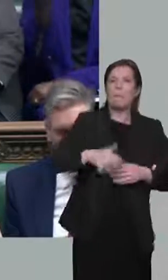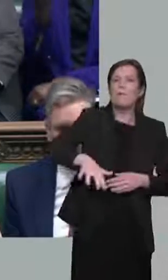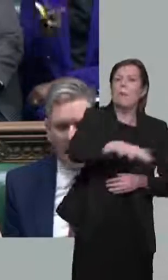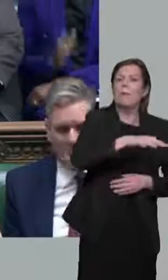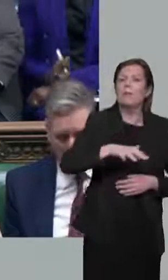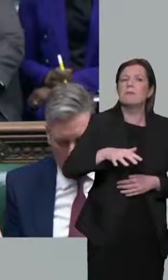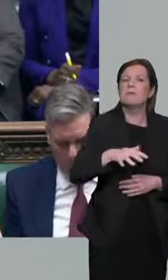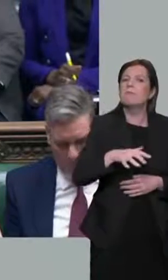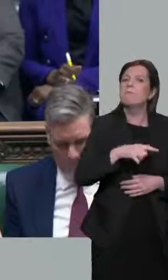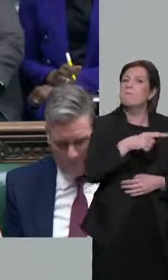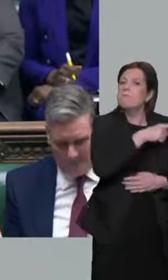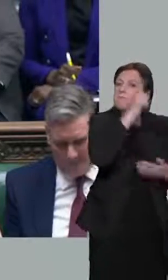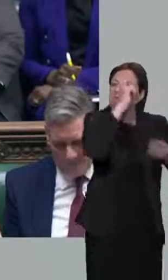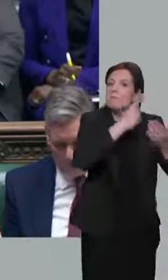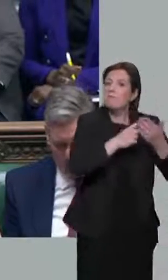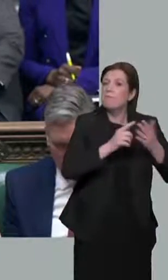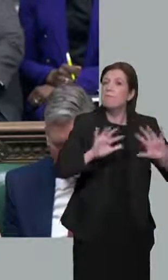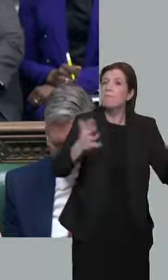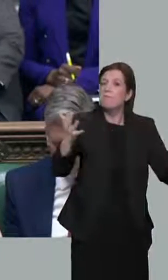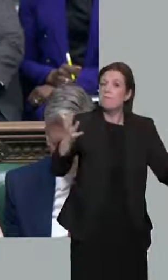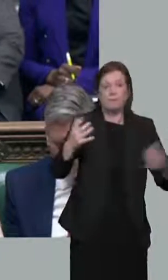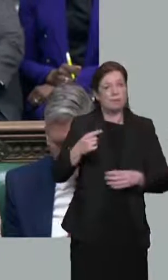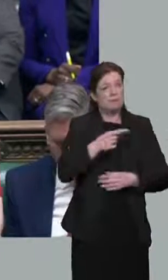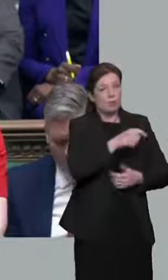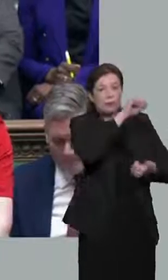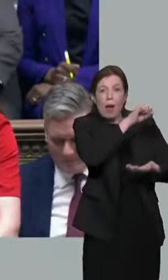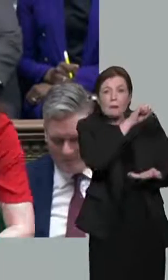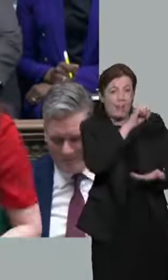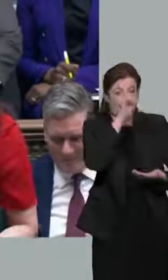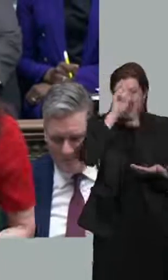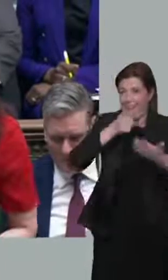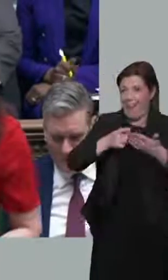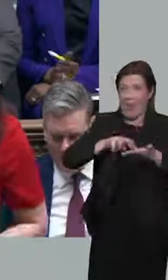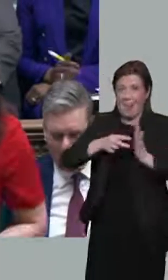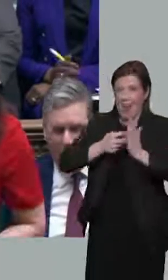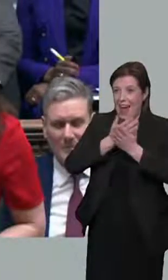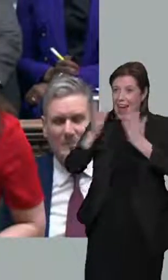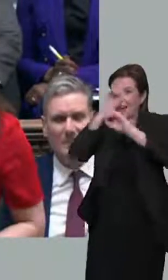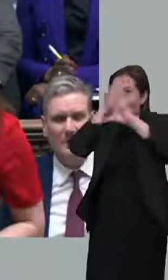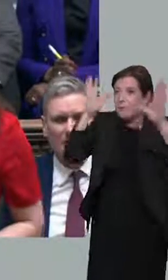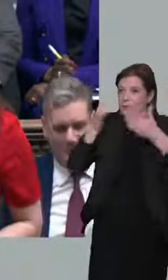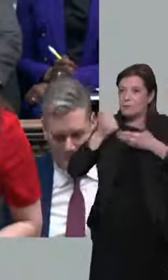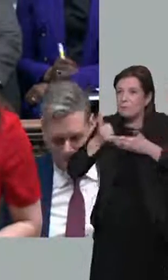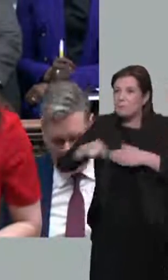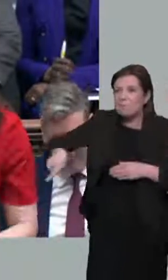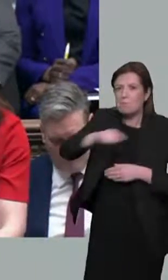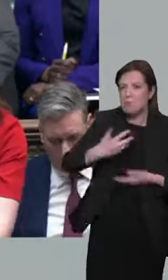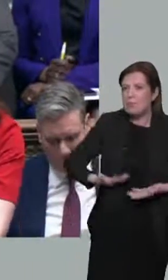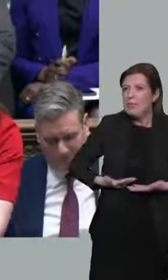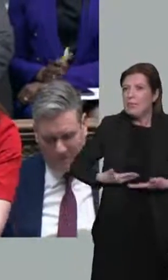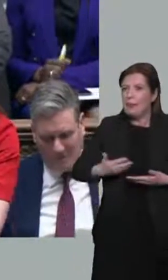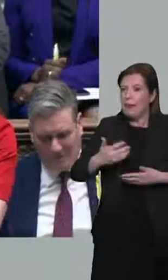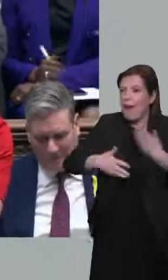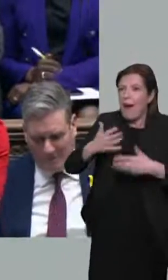But he didn't. Today was the day the Chancellor could have set out a proper plan to support businesses and create good